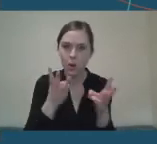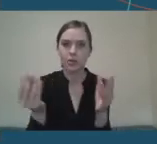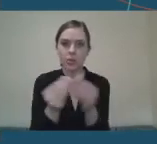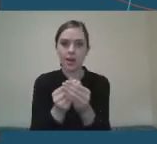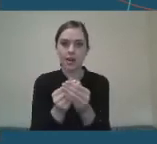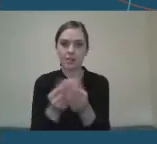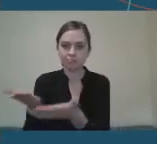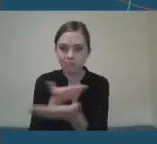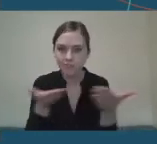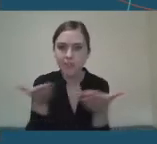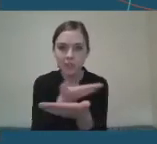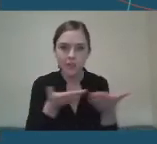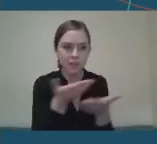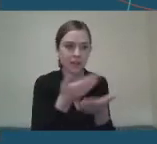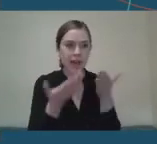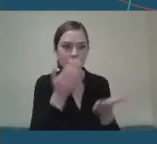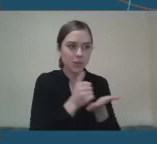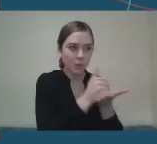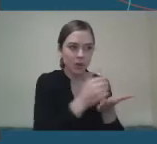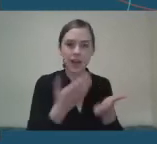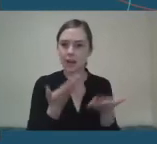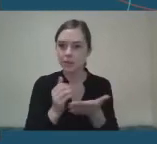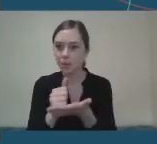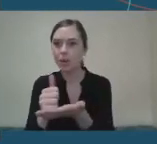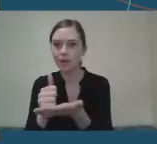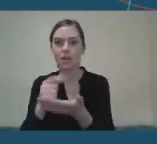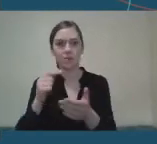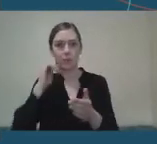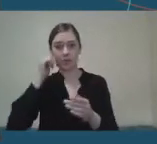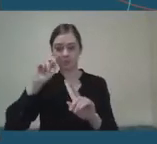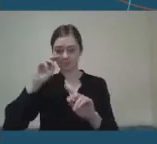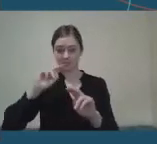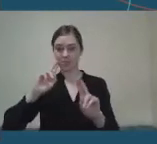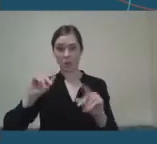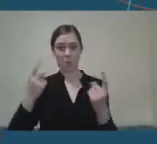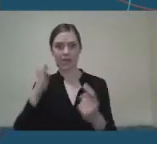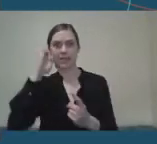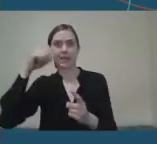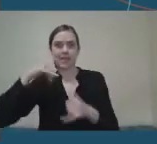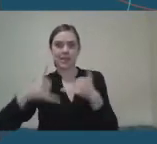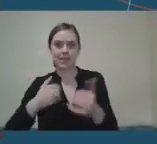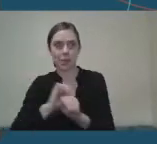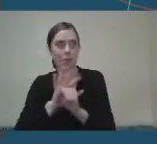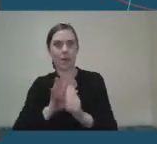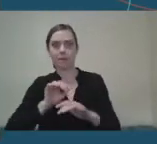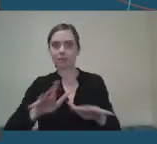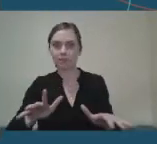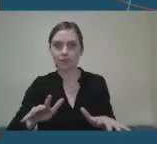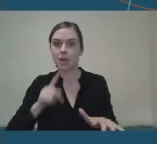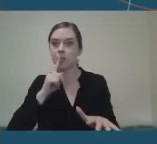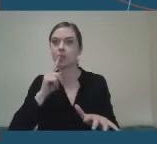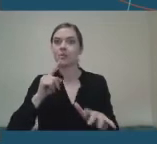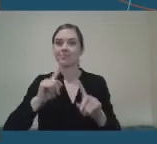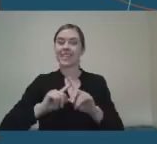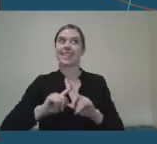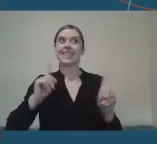closely to support each other through this time because it was unprecedented for all of us. So certainly, yes, a different year than we planned, but a lot of